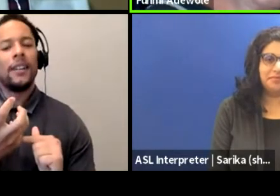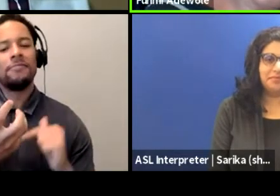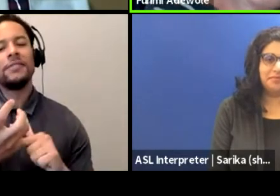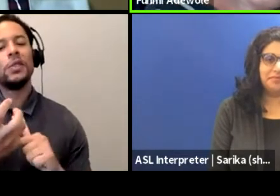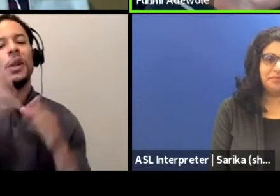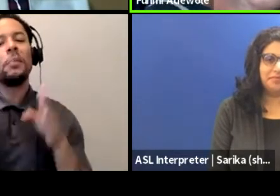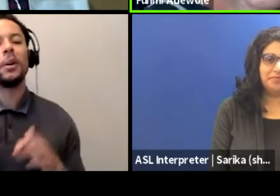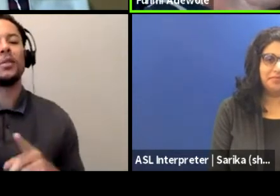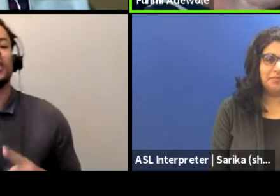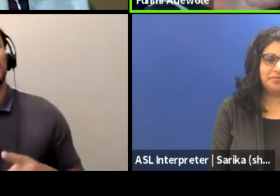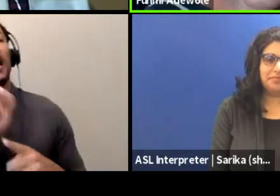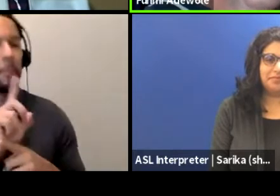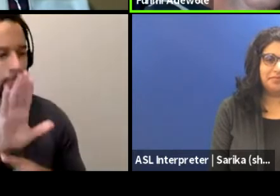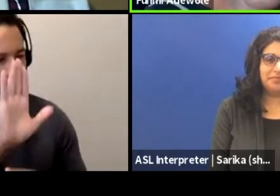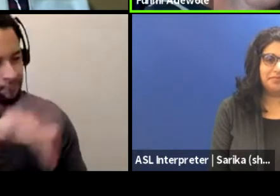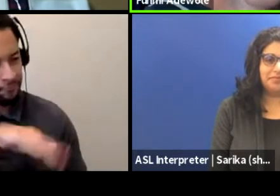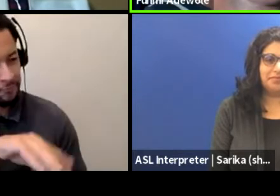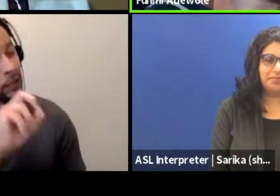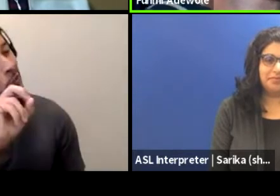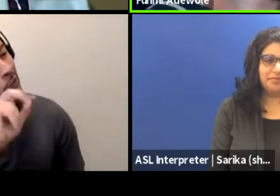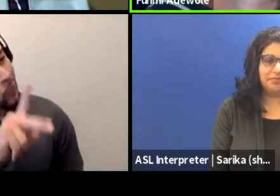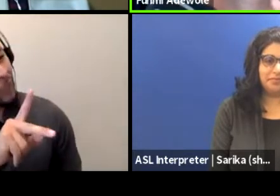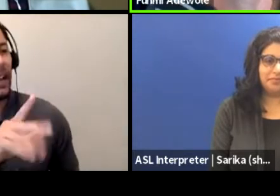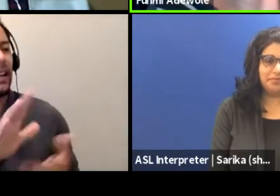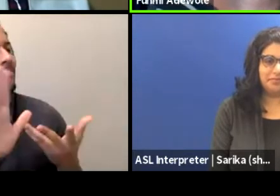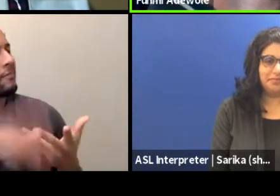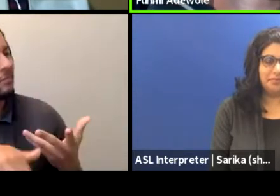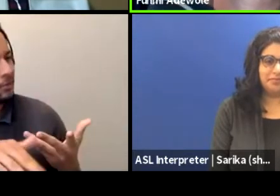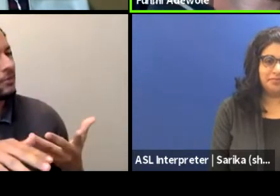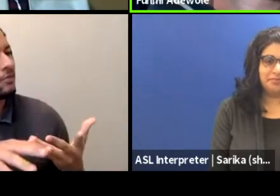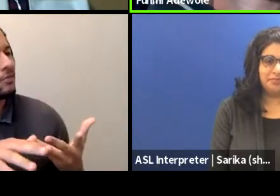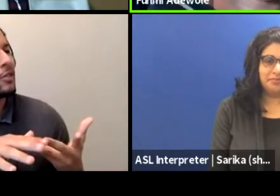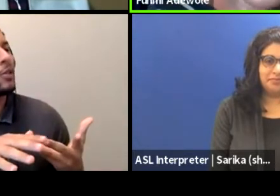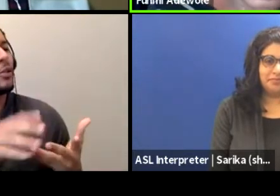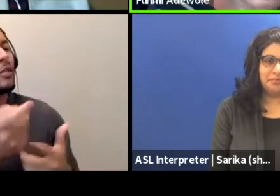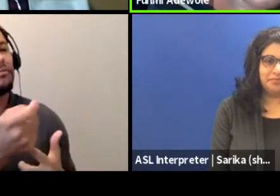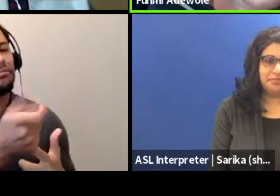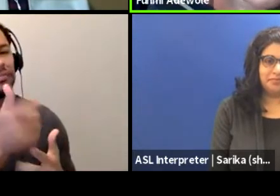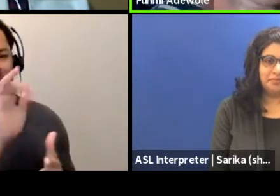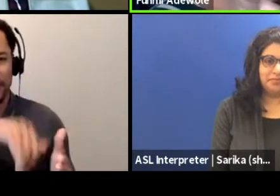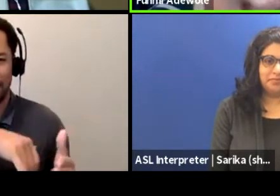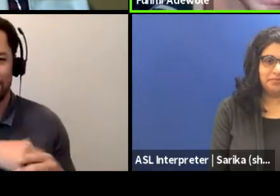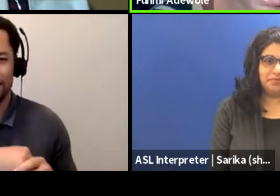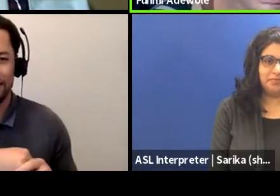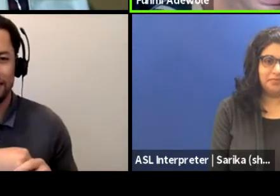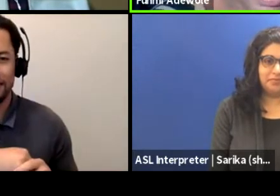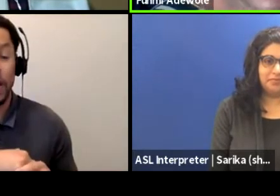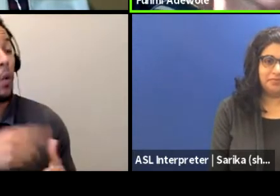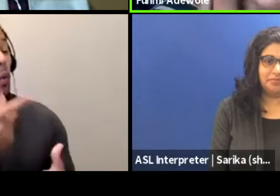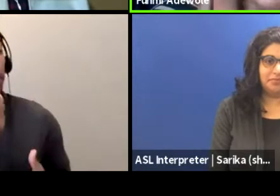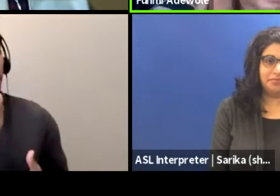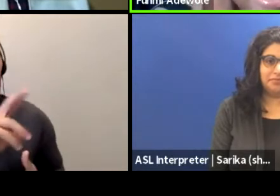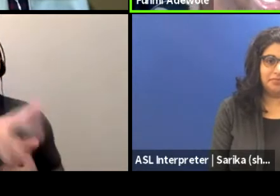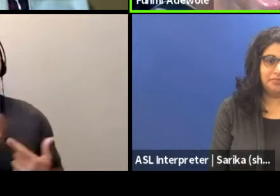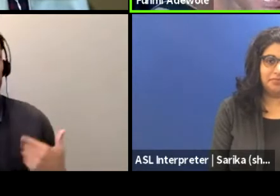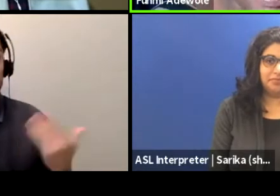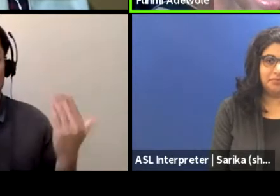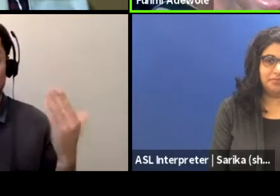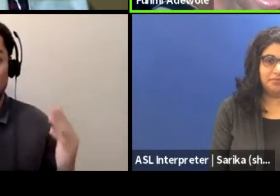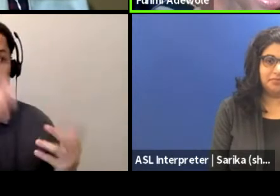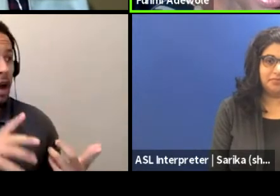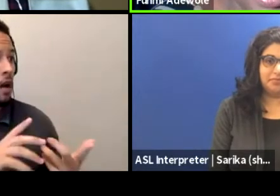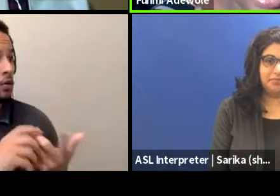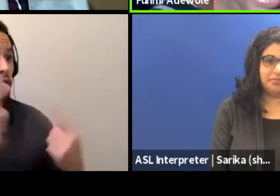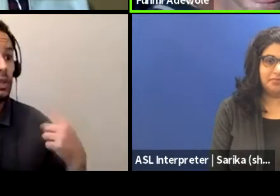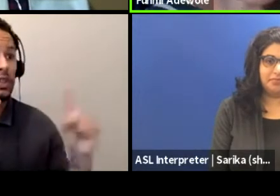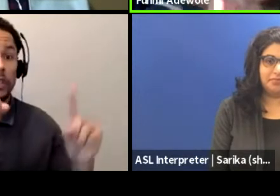fix. And, um, or they, they're trying to achieve something and they don't know how, and they don't have the time. If they had the time,